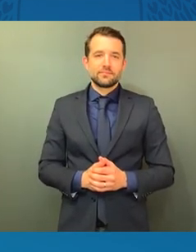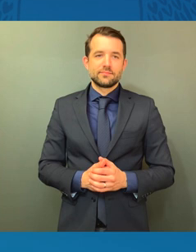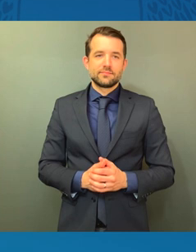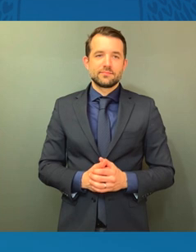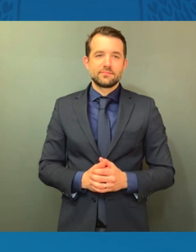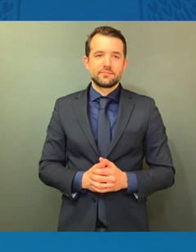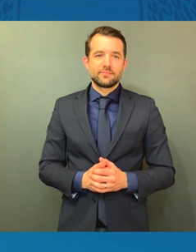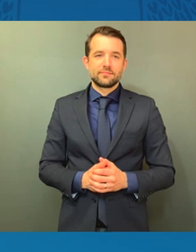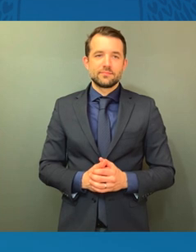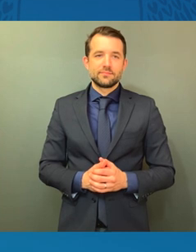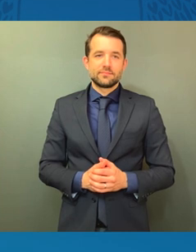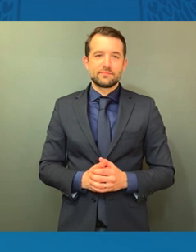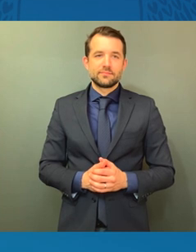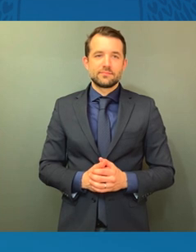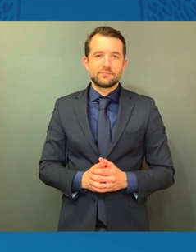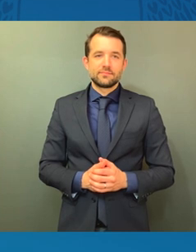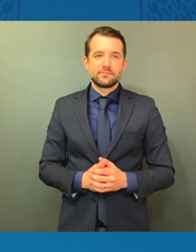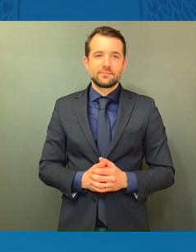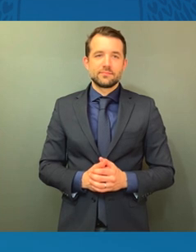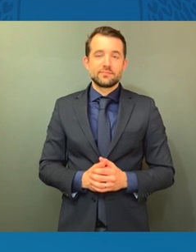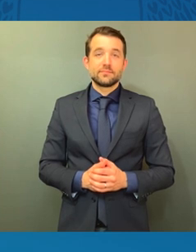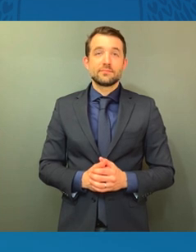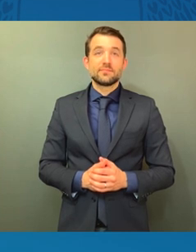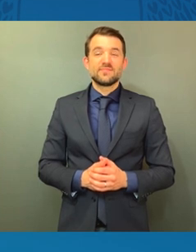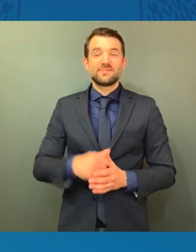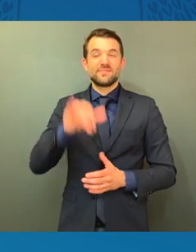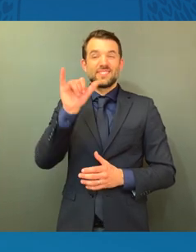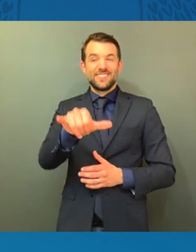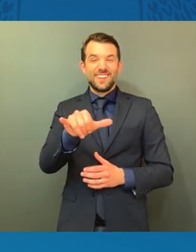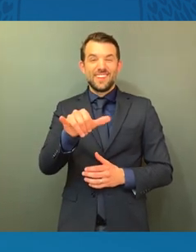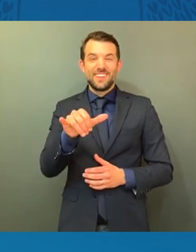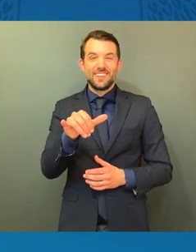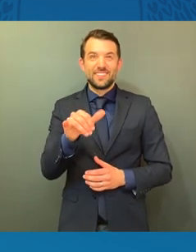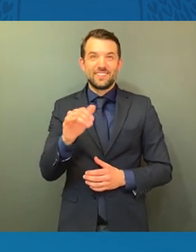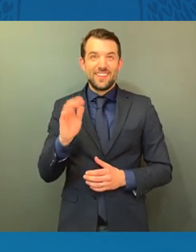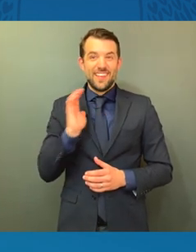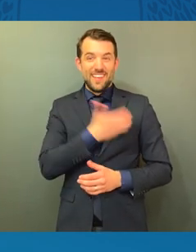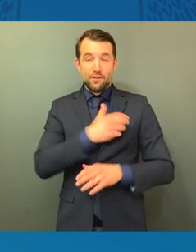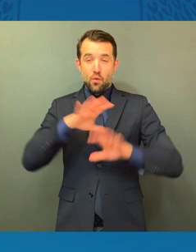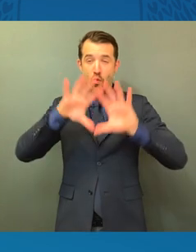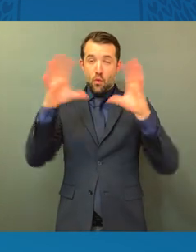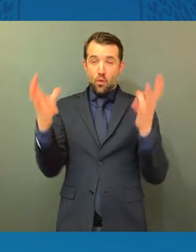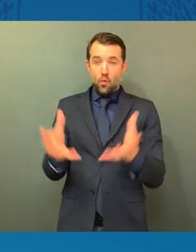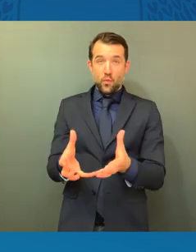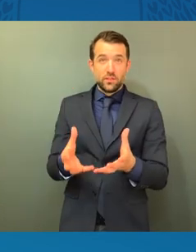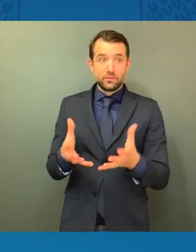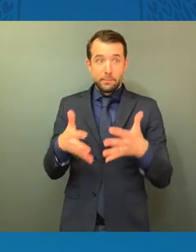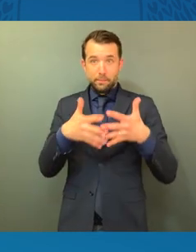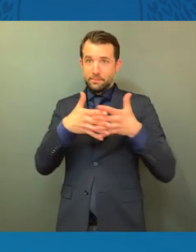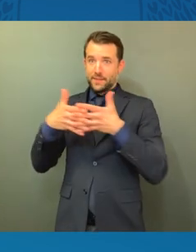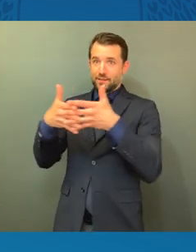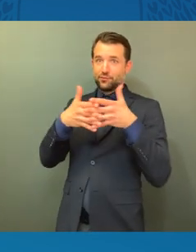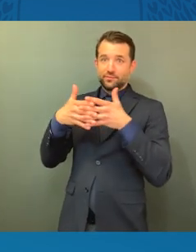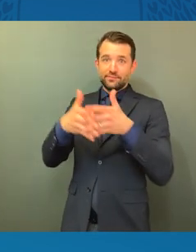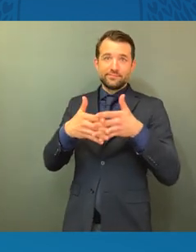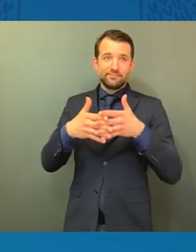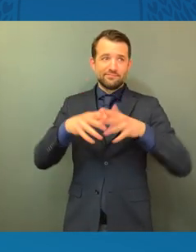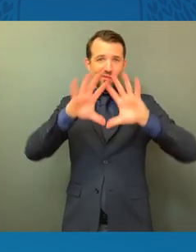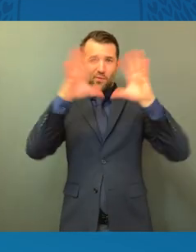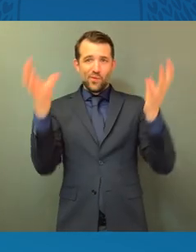And in that way, our world, our nation and our world, will be all that it can be.